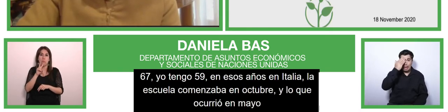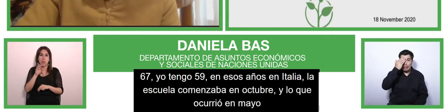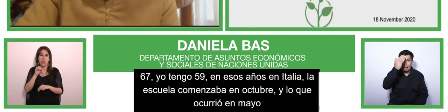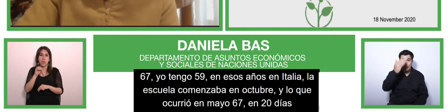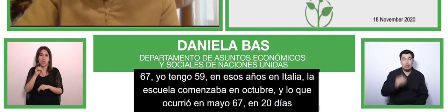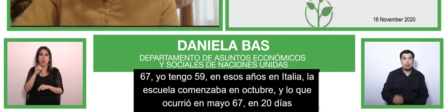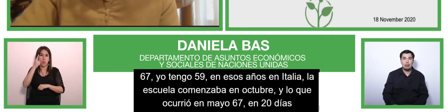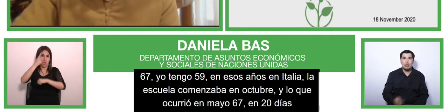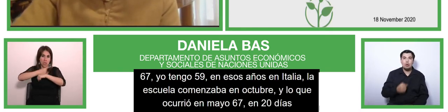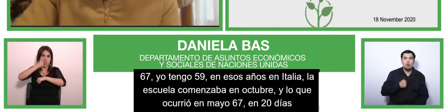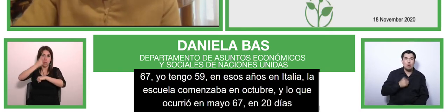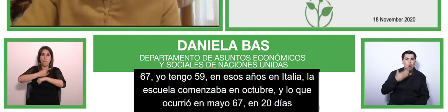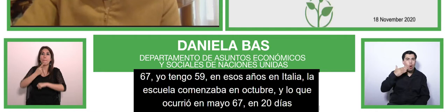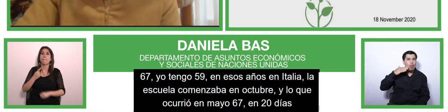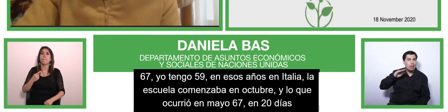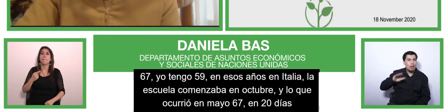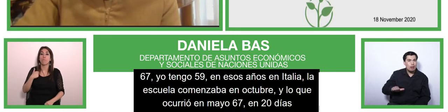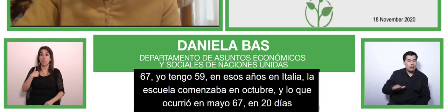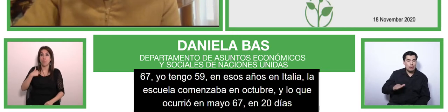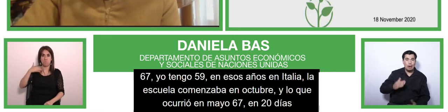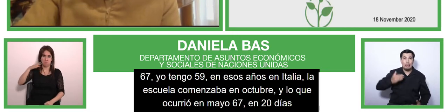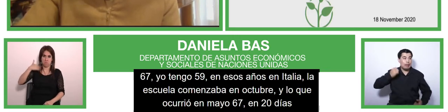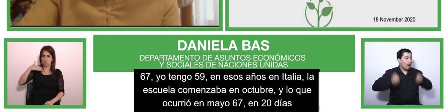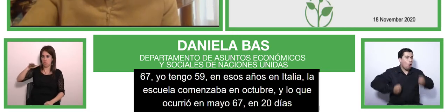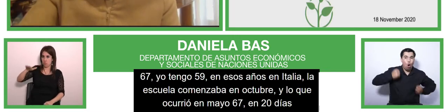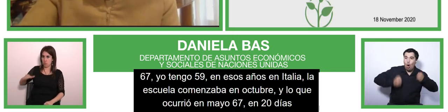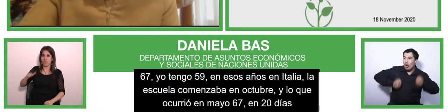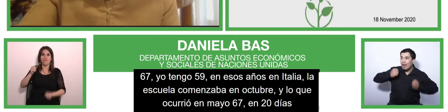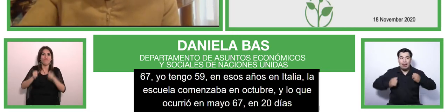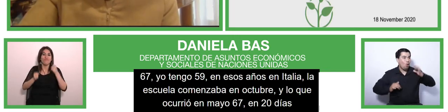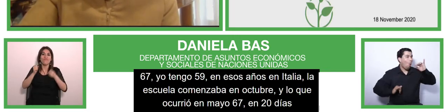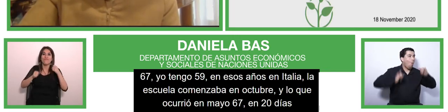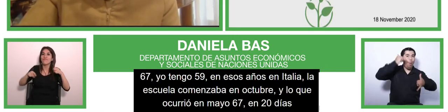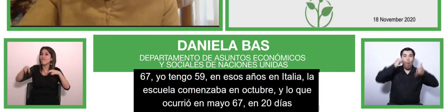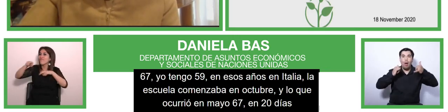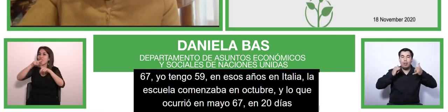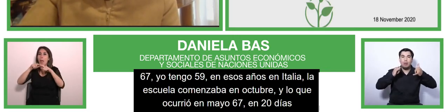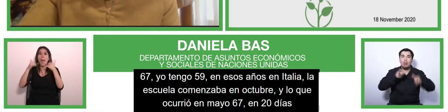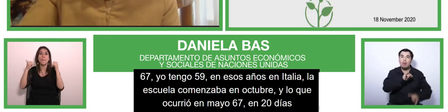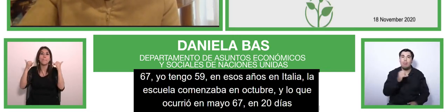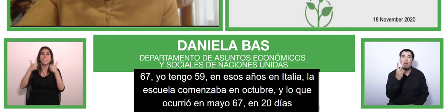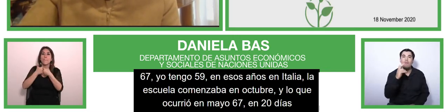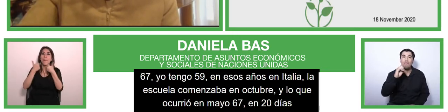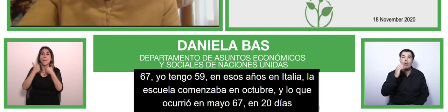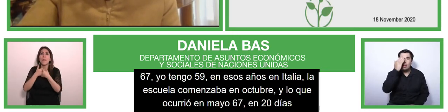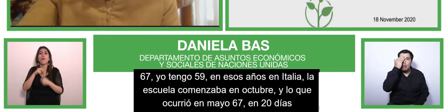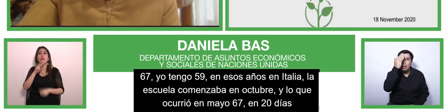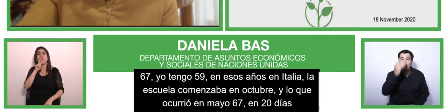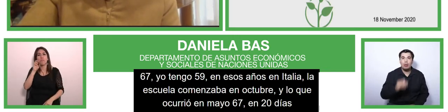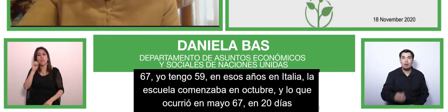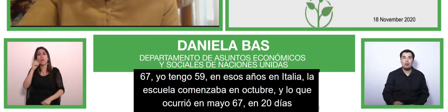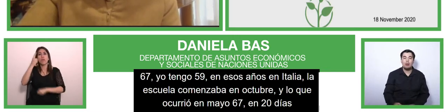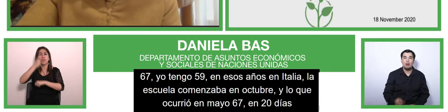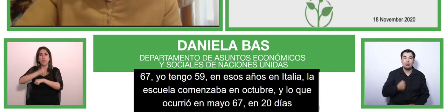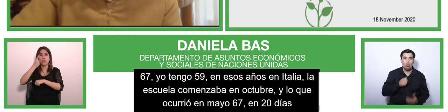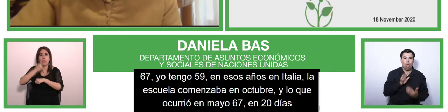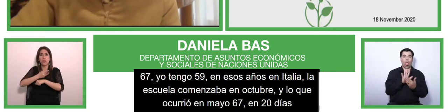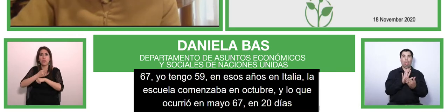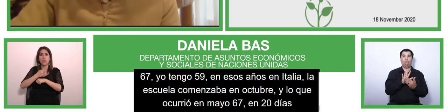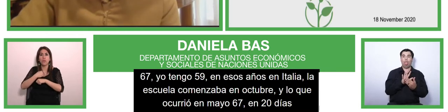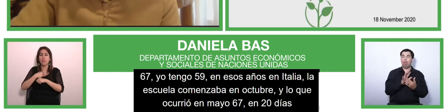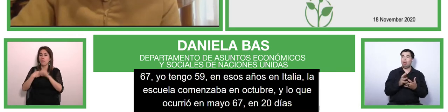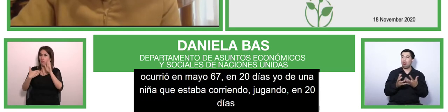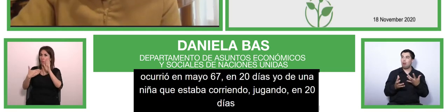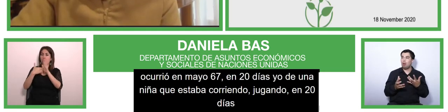and biking in 20 days i became paraplegic so since then i started using the wheelchair